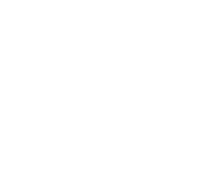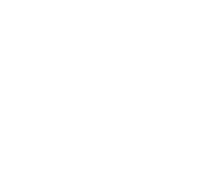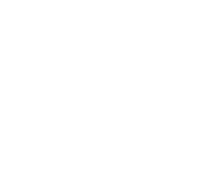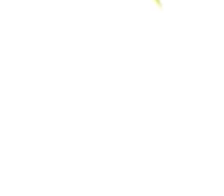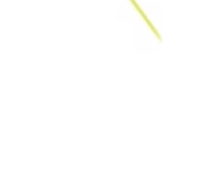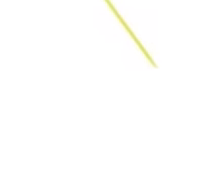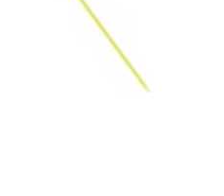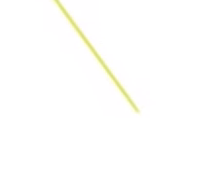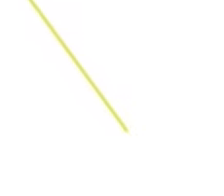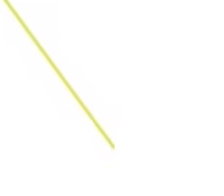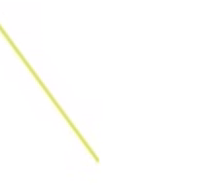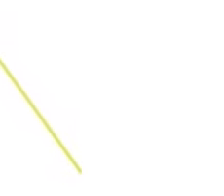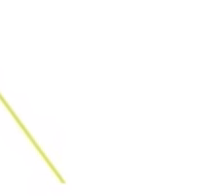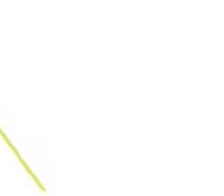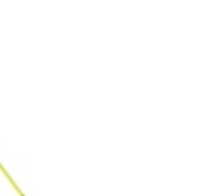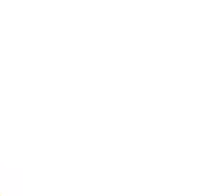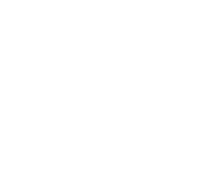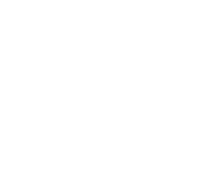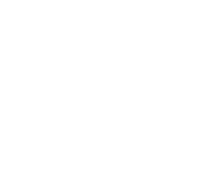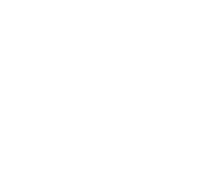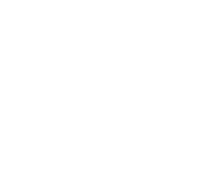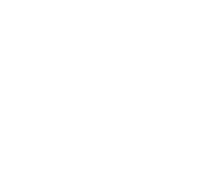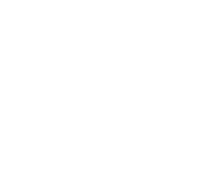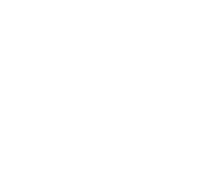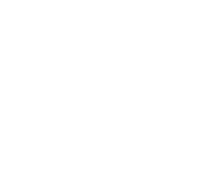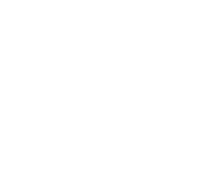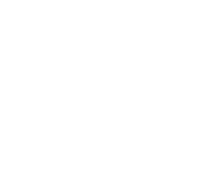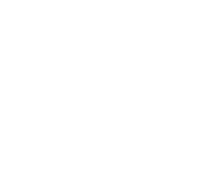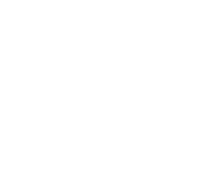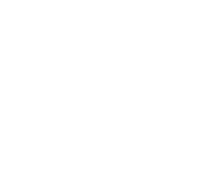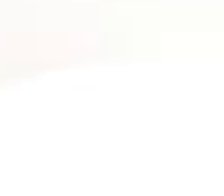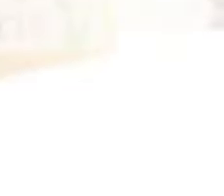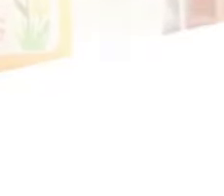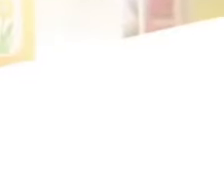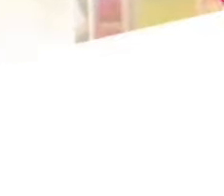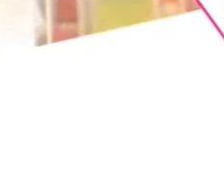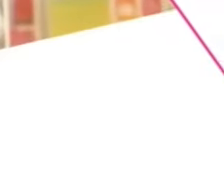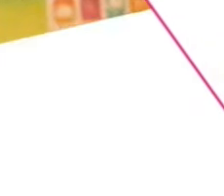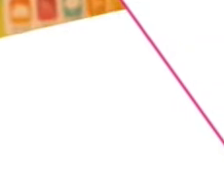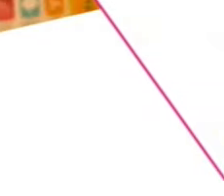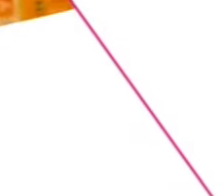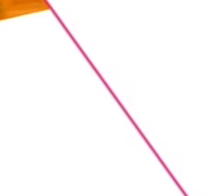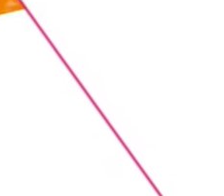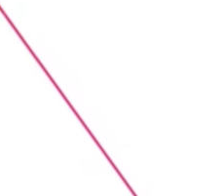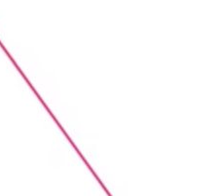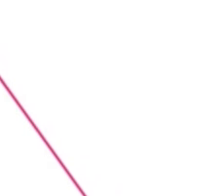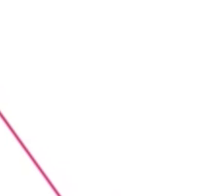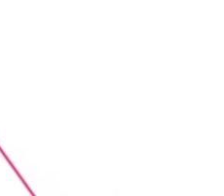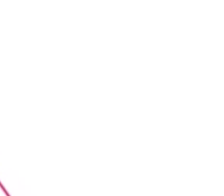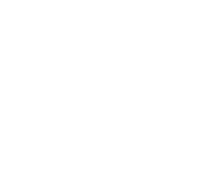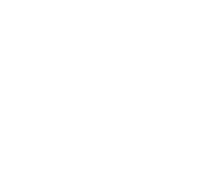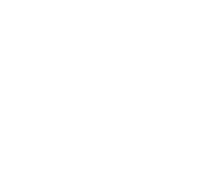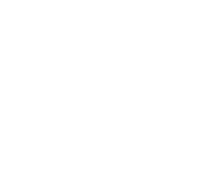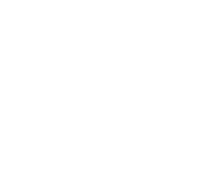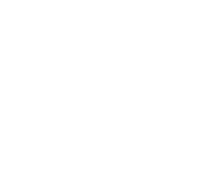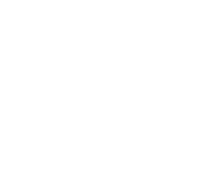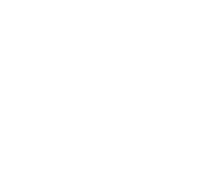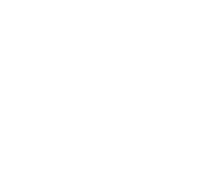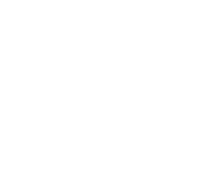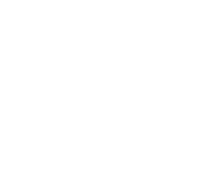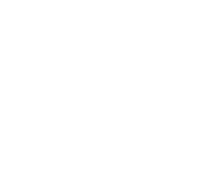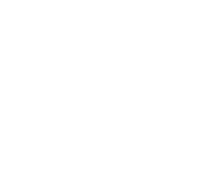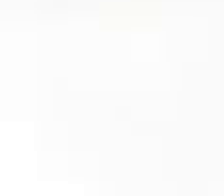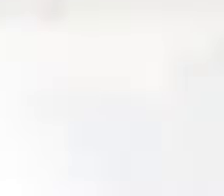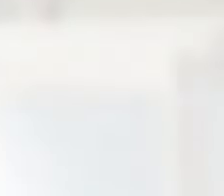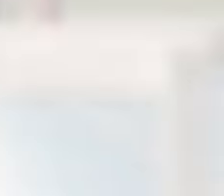influence it all the time in our journey and they become unique and complex. But what if we could be